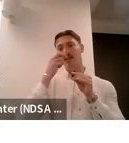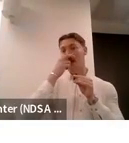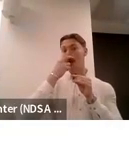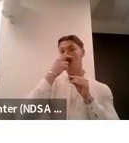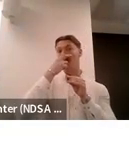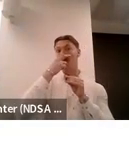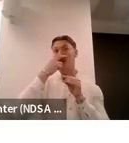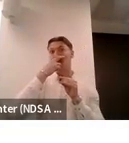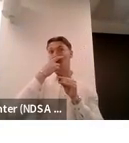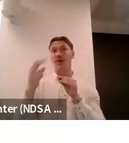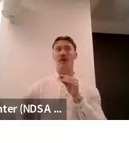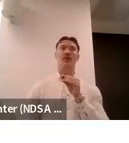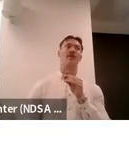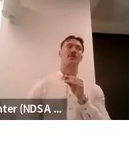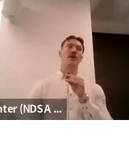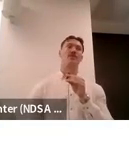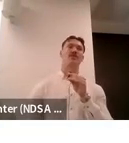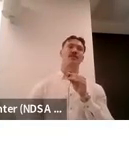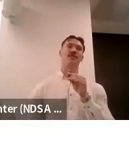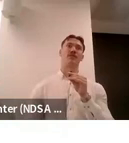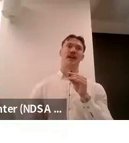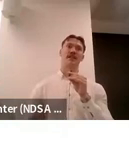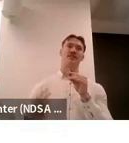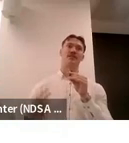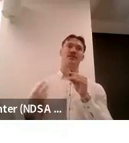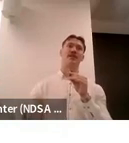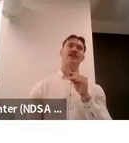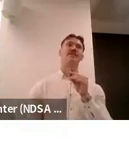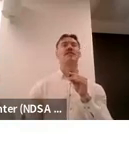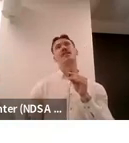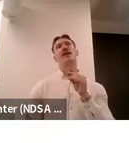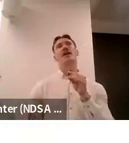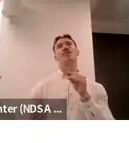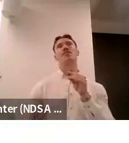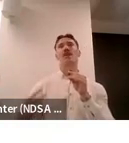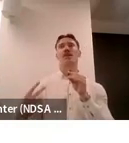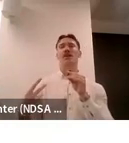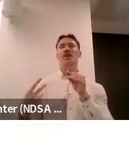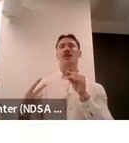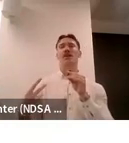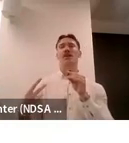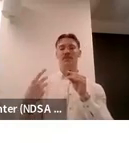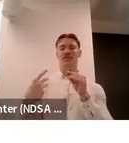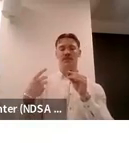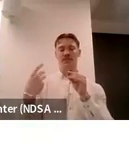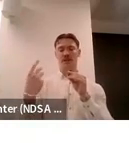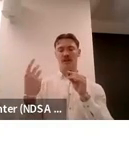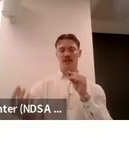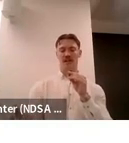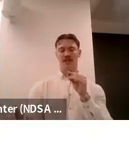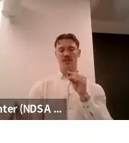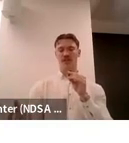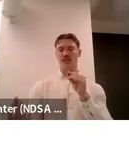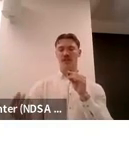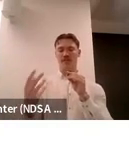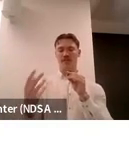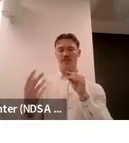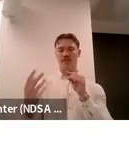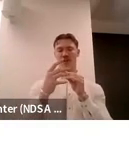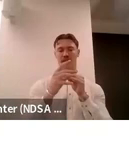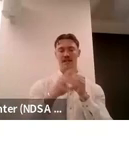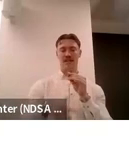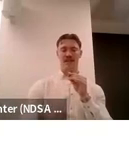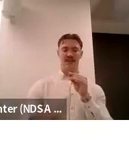so this is video this is what we're pushing through as student leaders um with our with our national